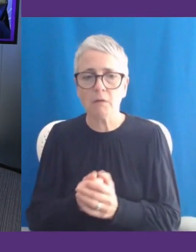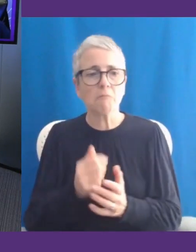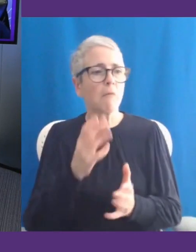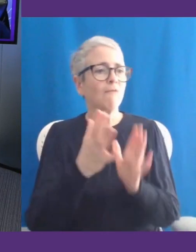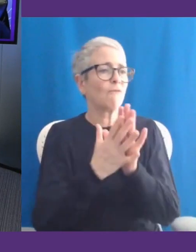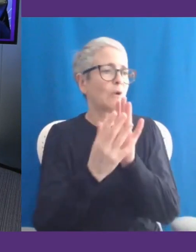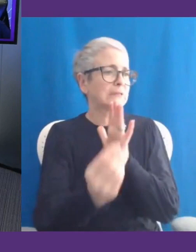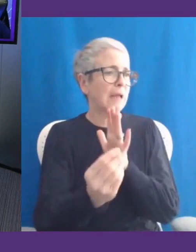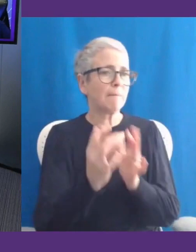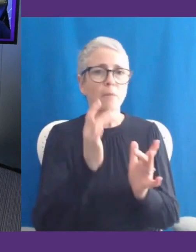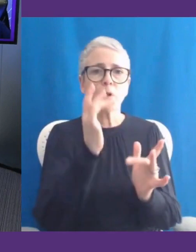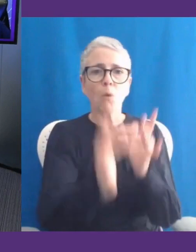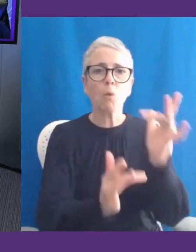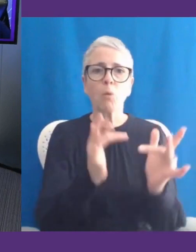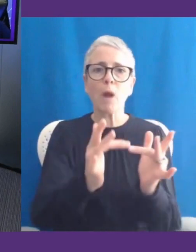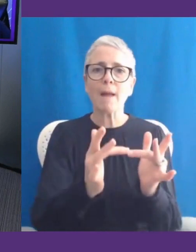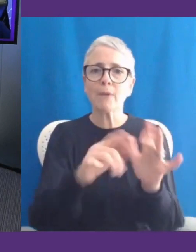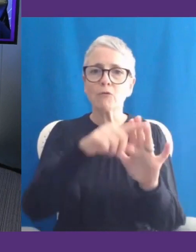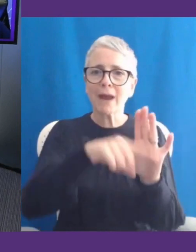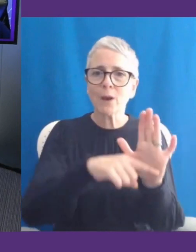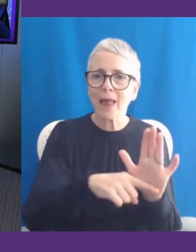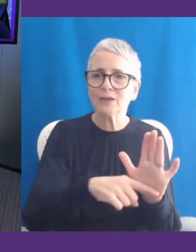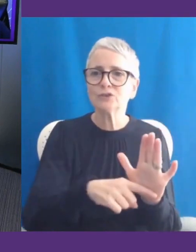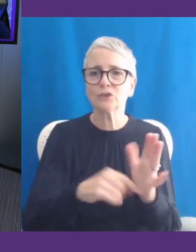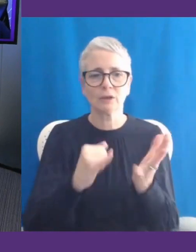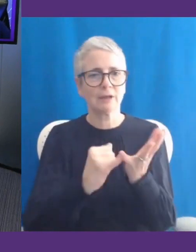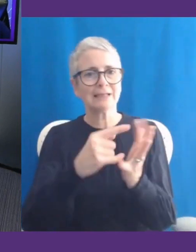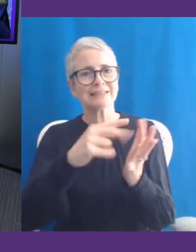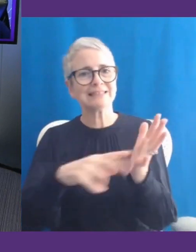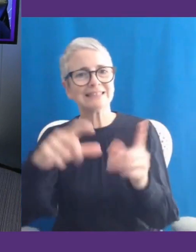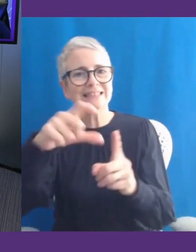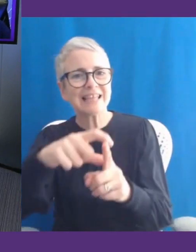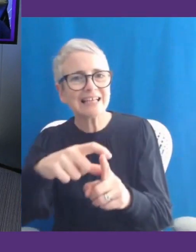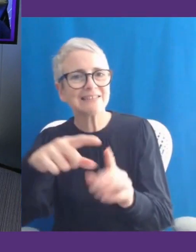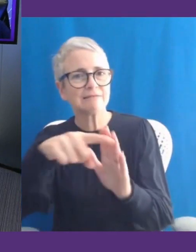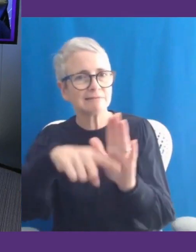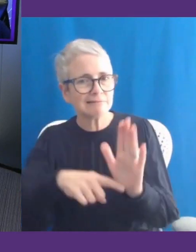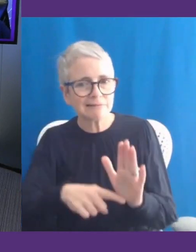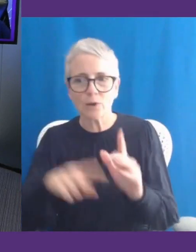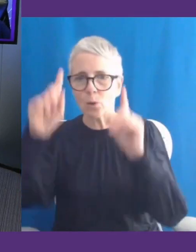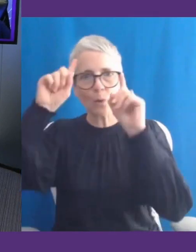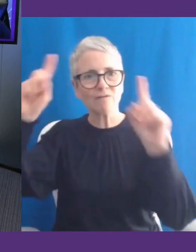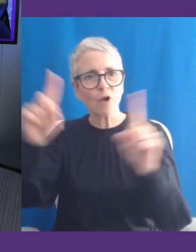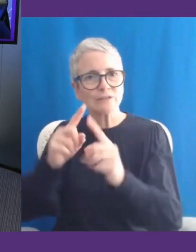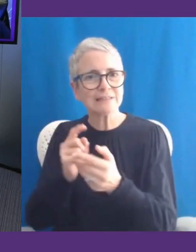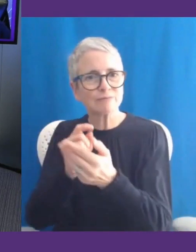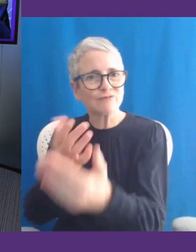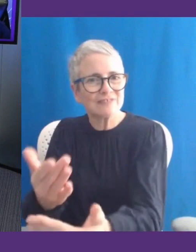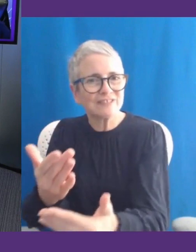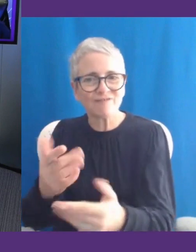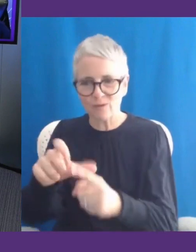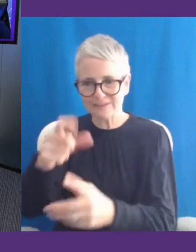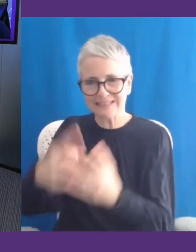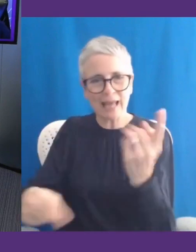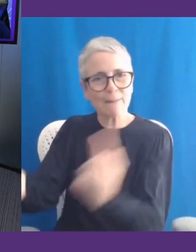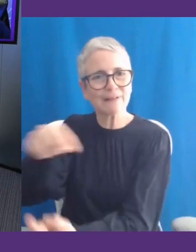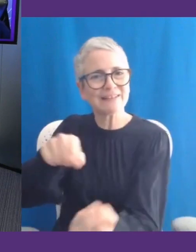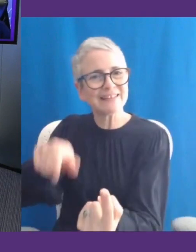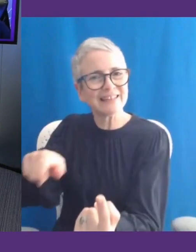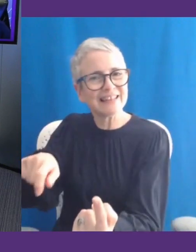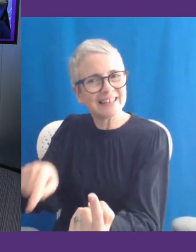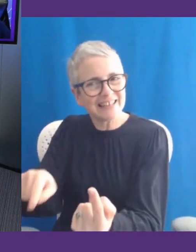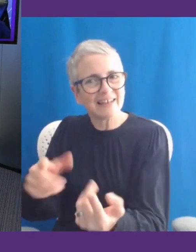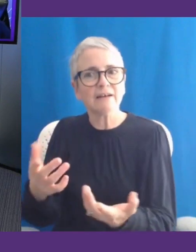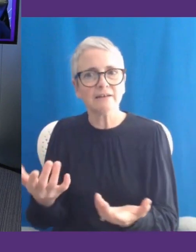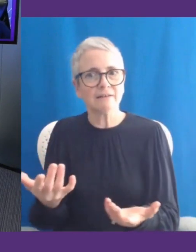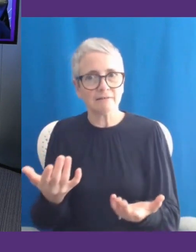if we take policy around send provisions, if we take policy around university provisions for disabled students, every aspect of policy that is